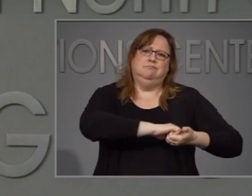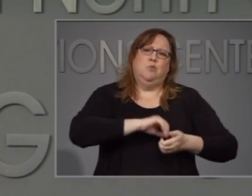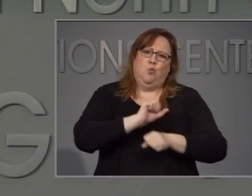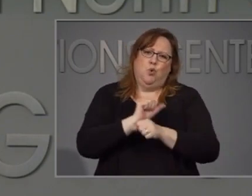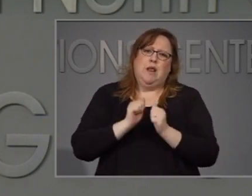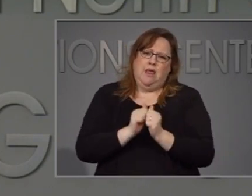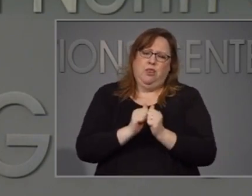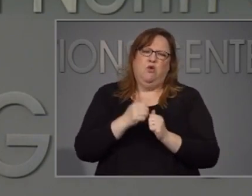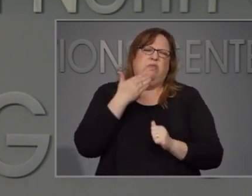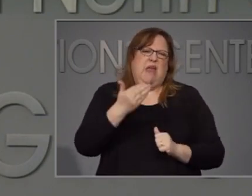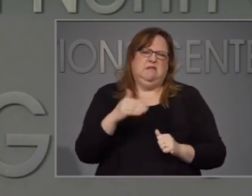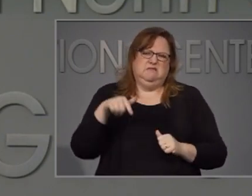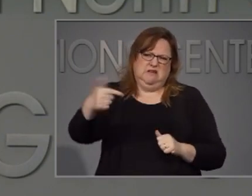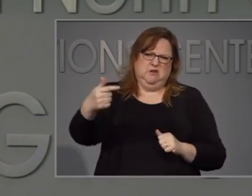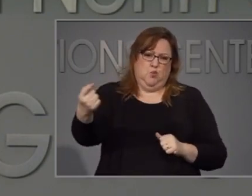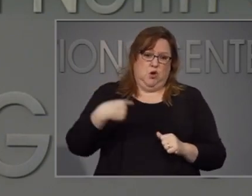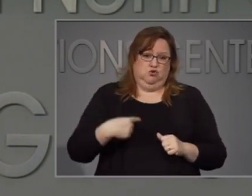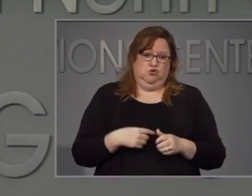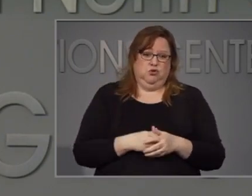Thanks. Next question.